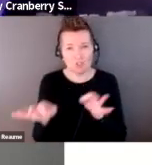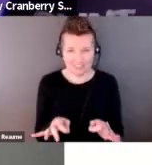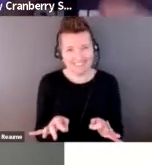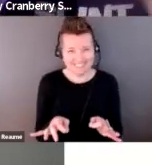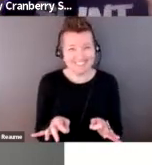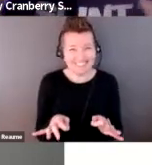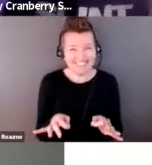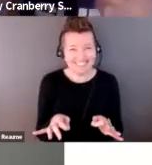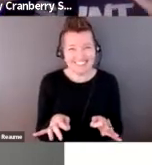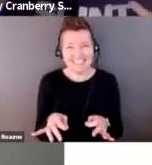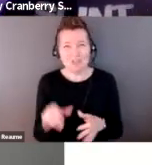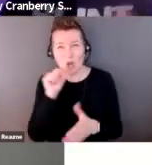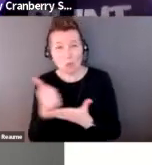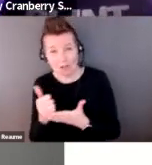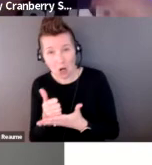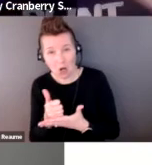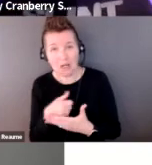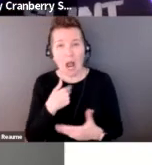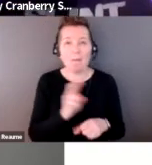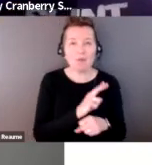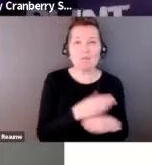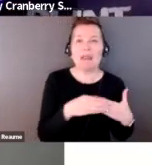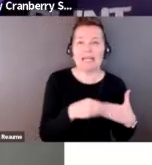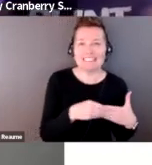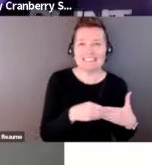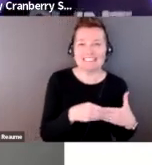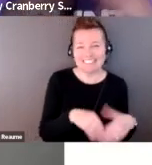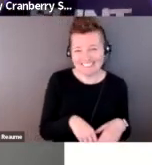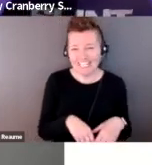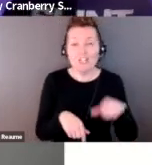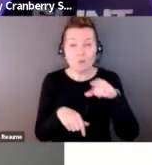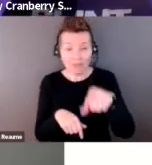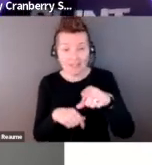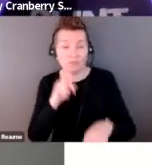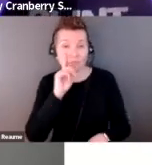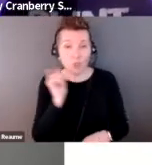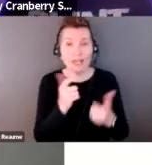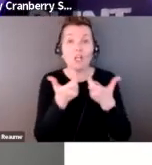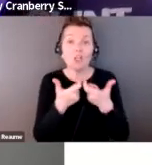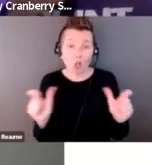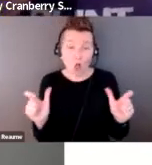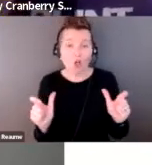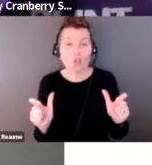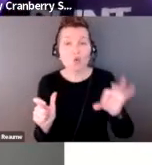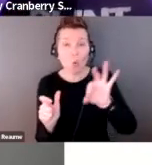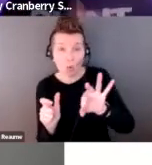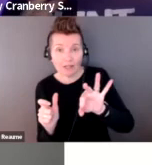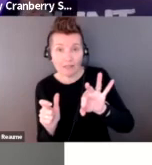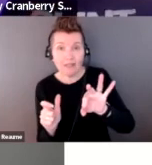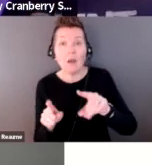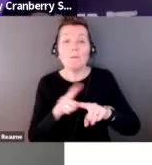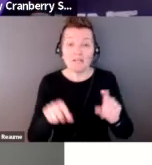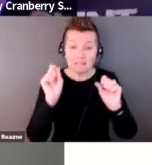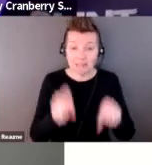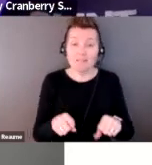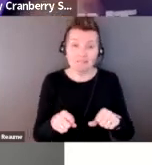could be a body, but it's also just a very large colon that acts as a cause. And if you see